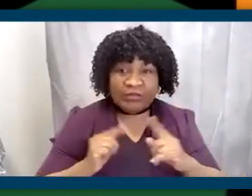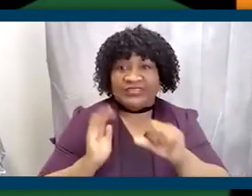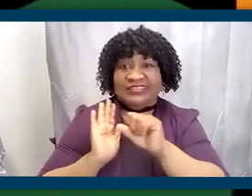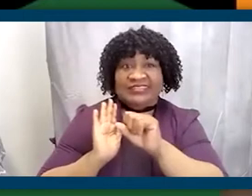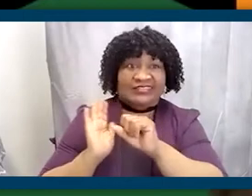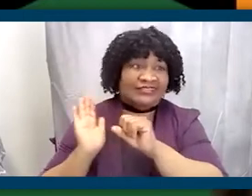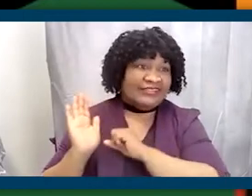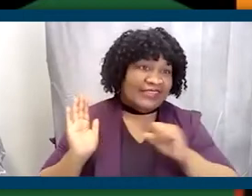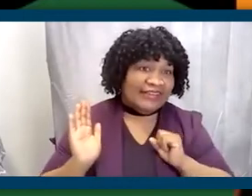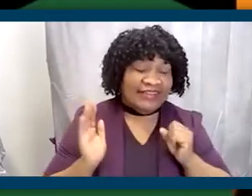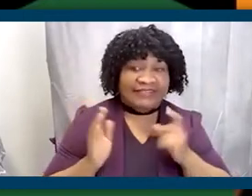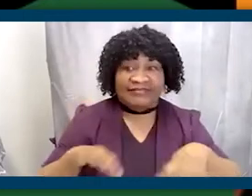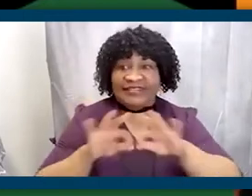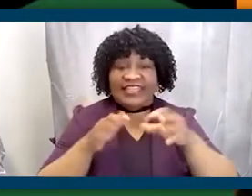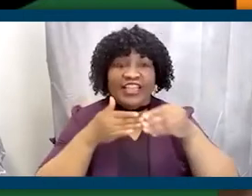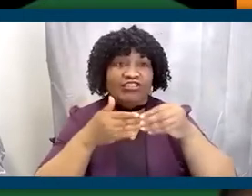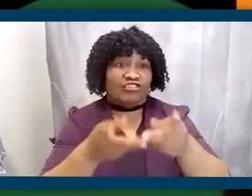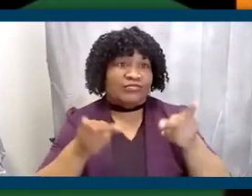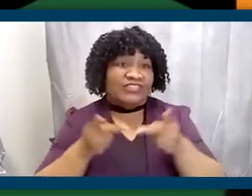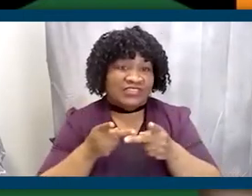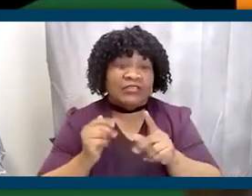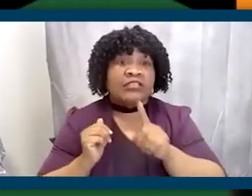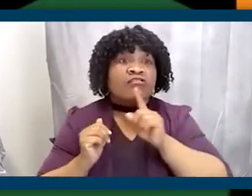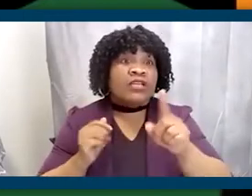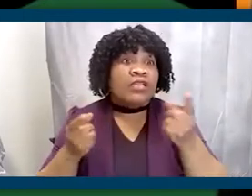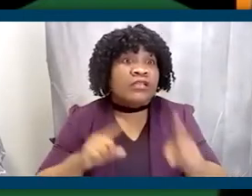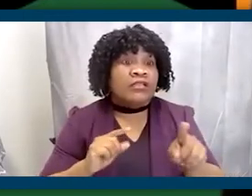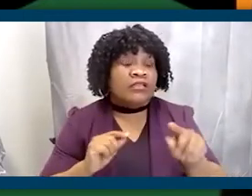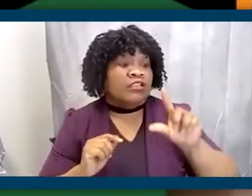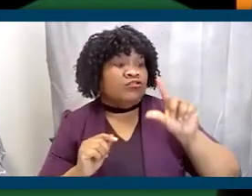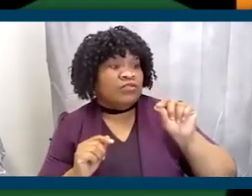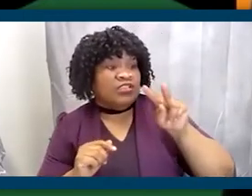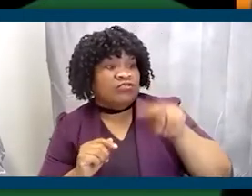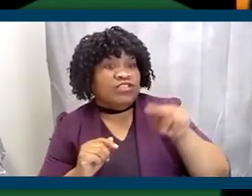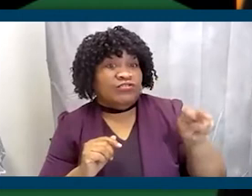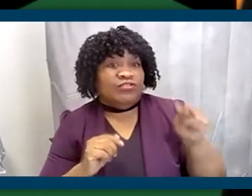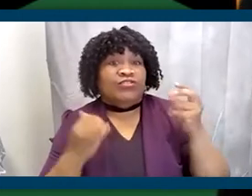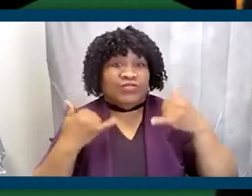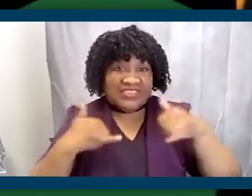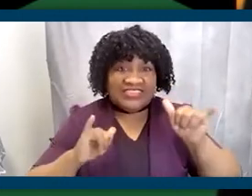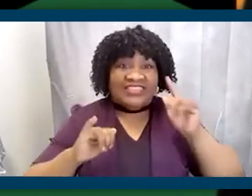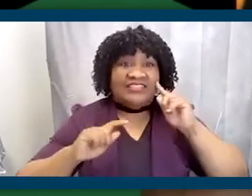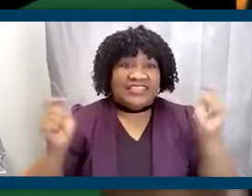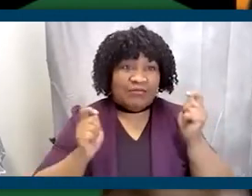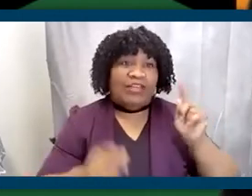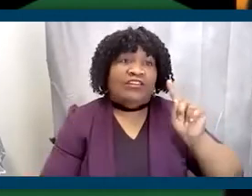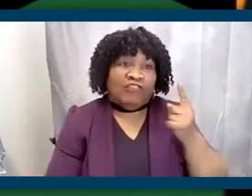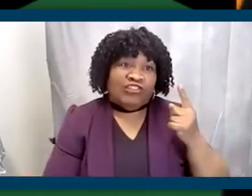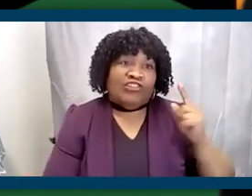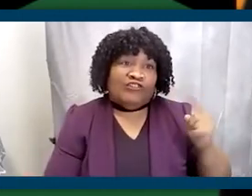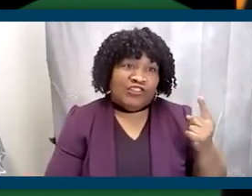positions. But the reality, Vincent, is that in 2022, we are still celebrating first, which